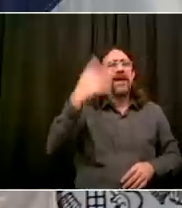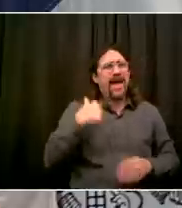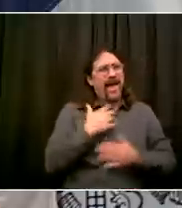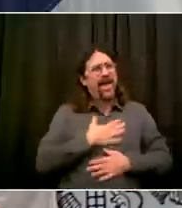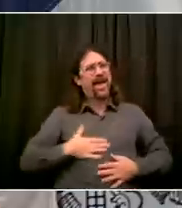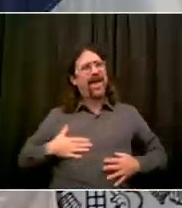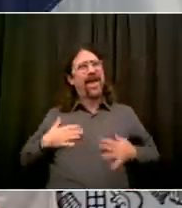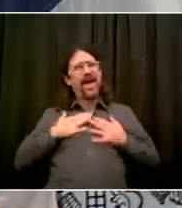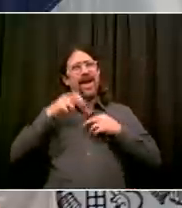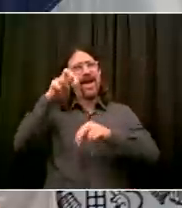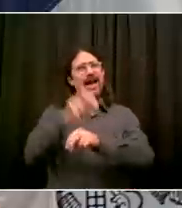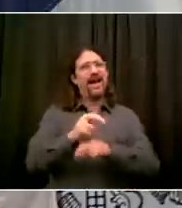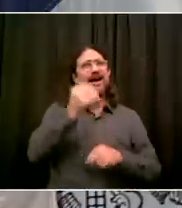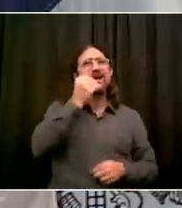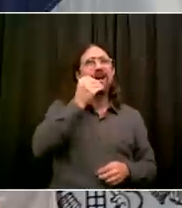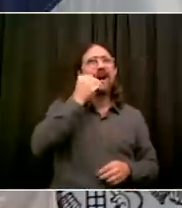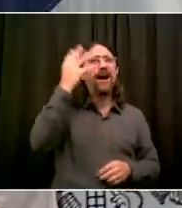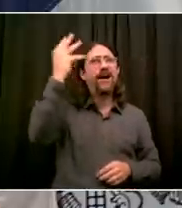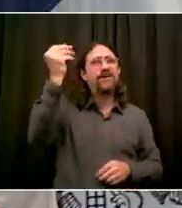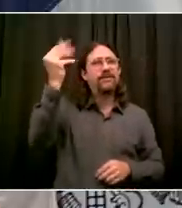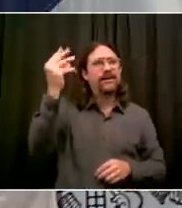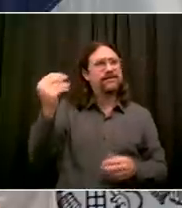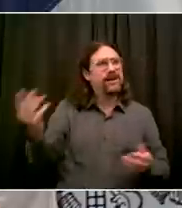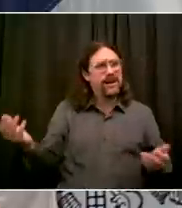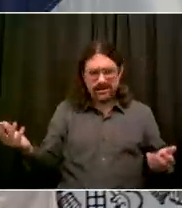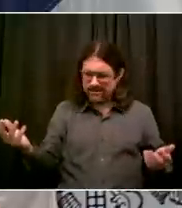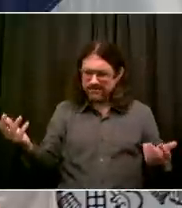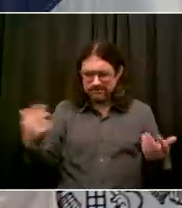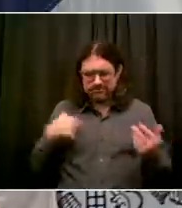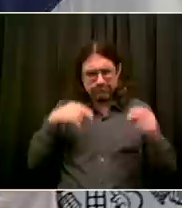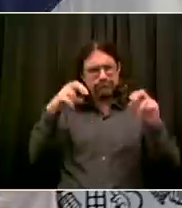outdoors, go outdoors. If you prefer indoors, go indoors. Go ahead.